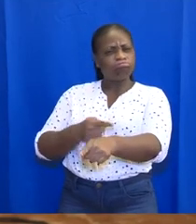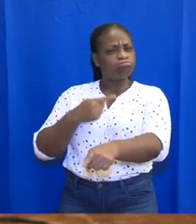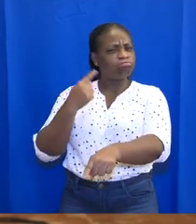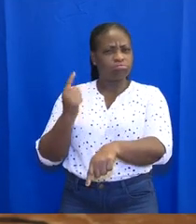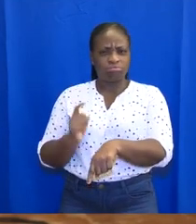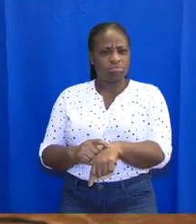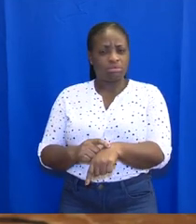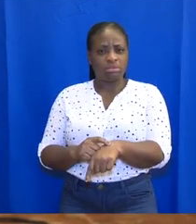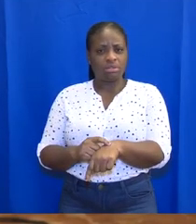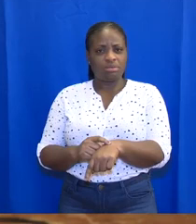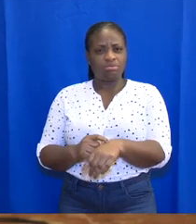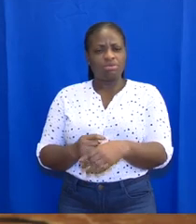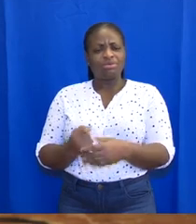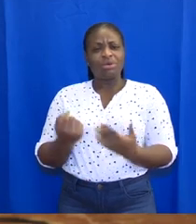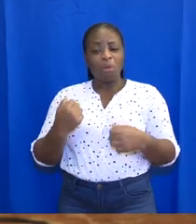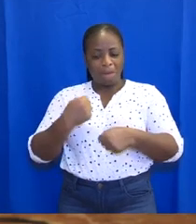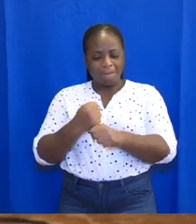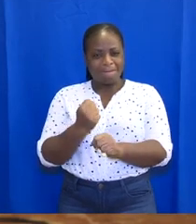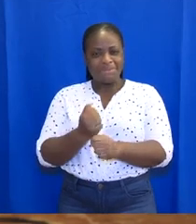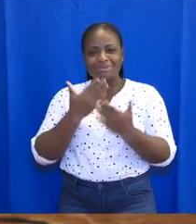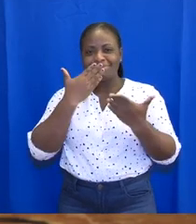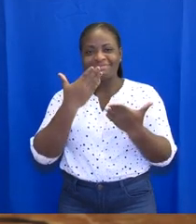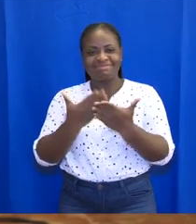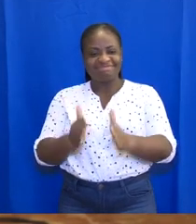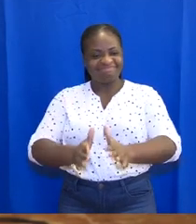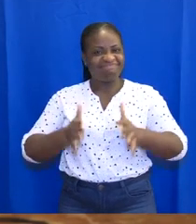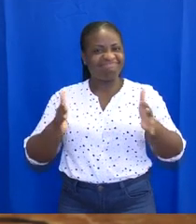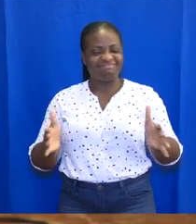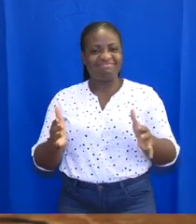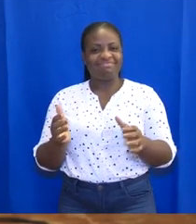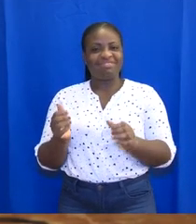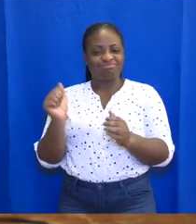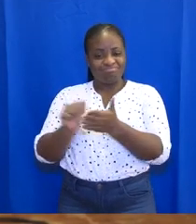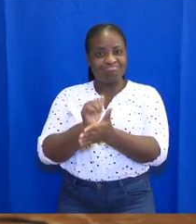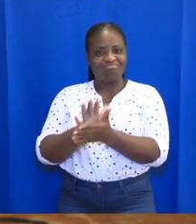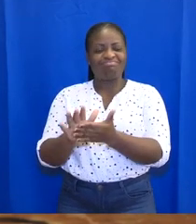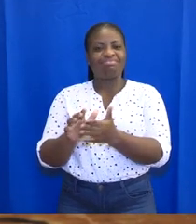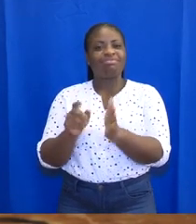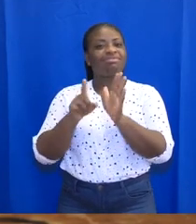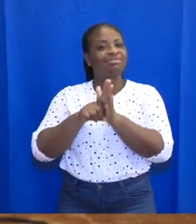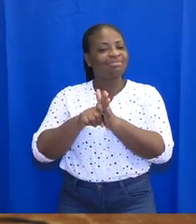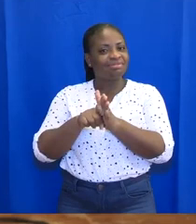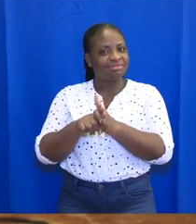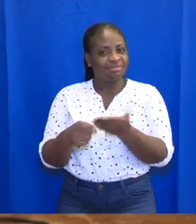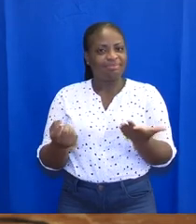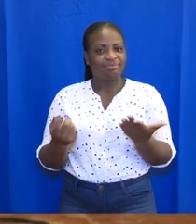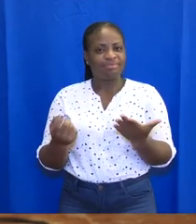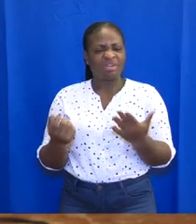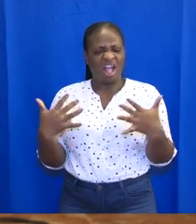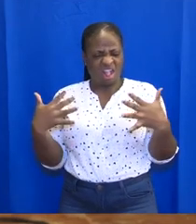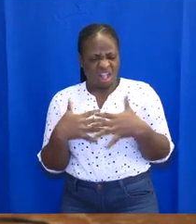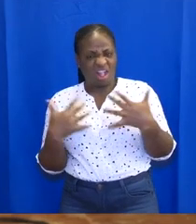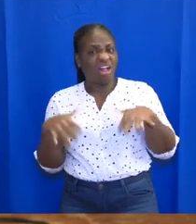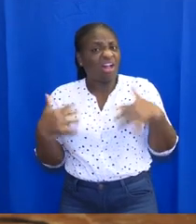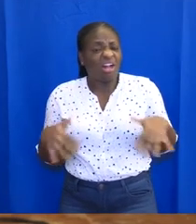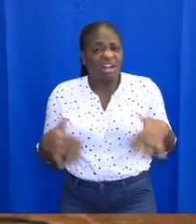and have made significant progress in combating the disease. The angst, fear, and